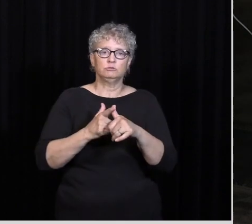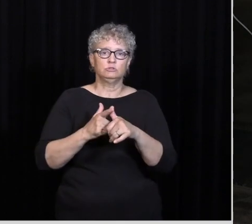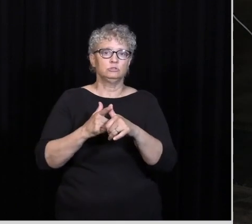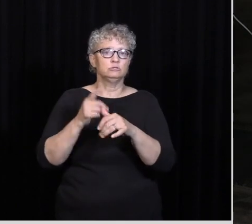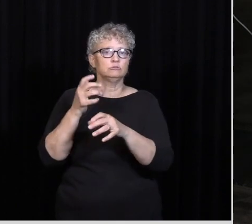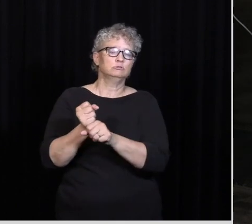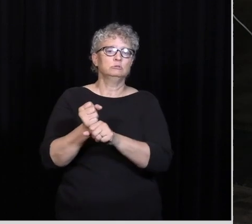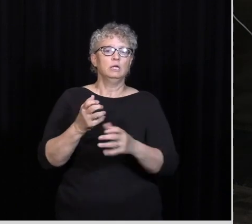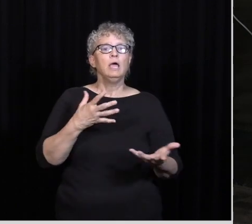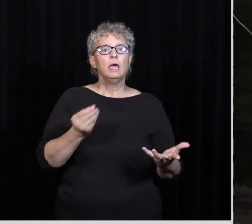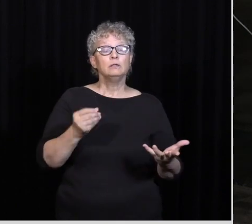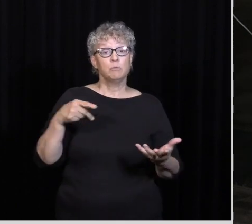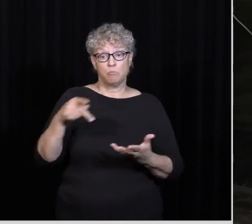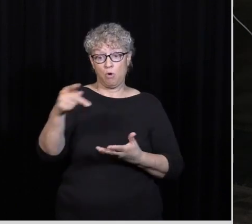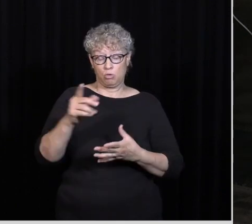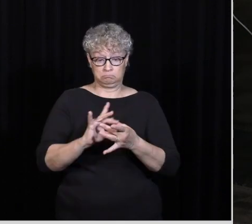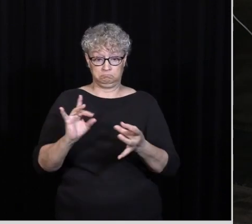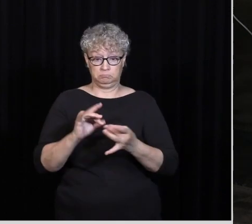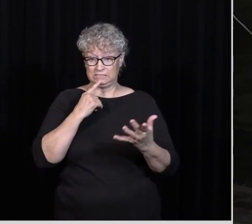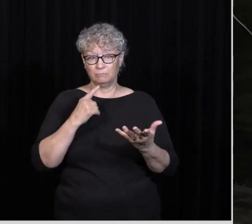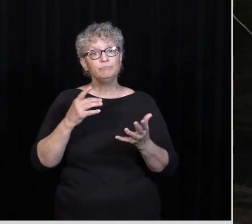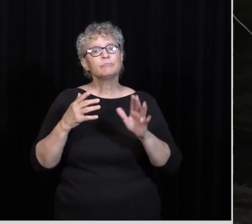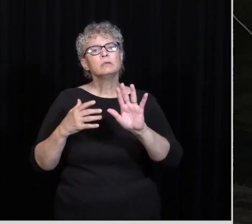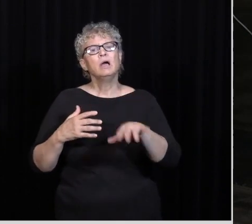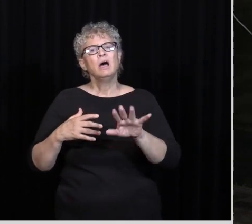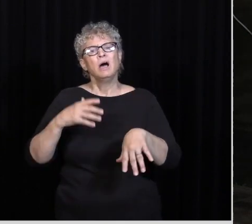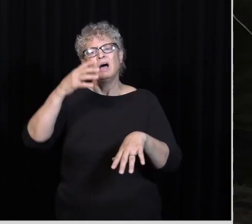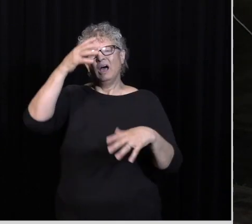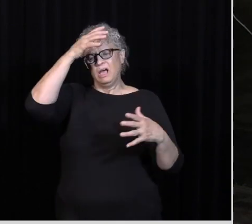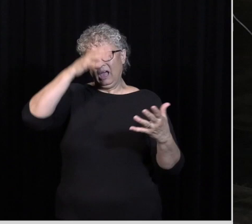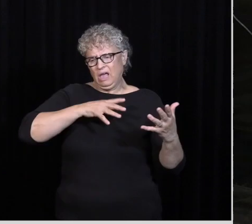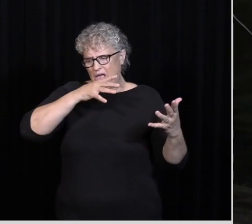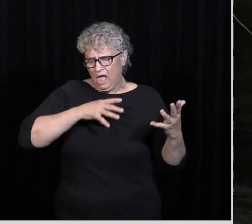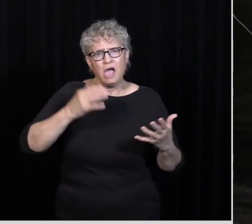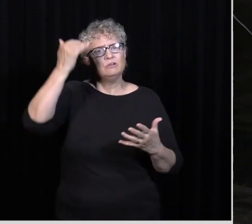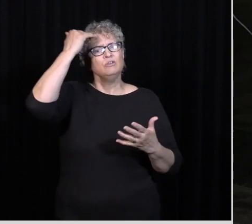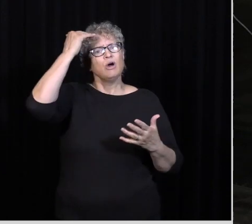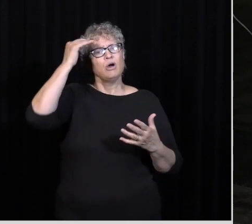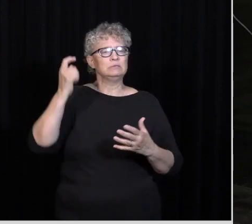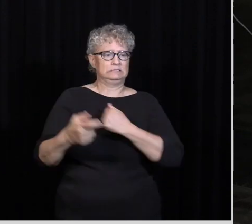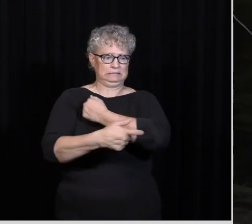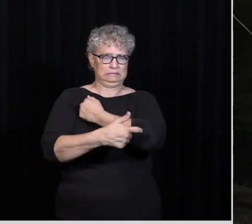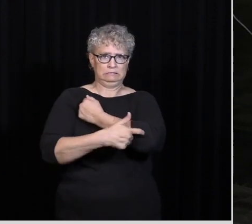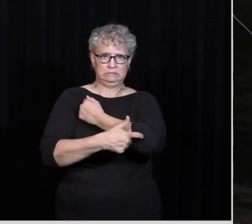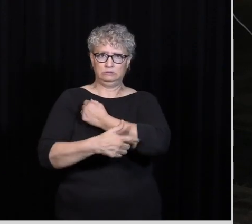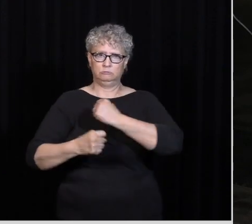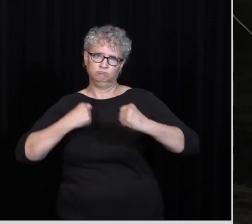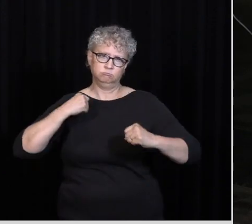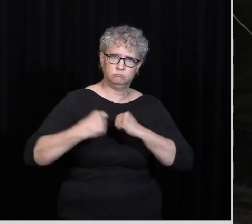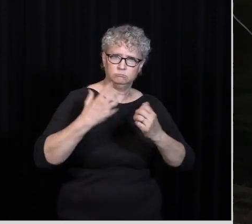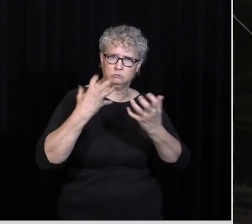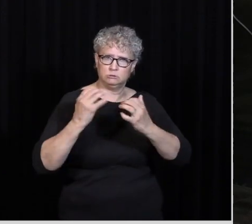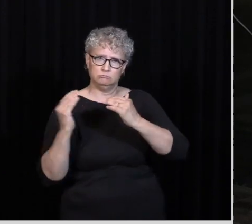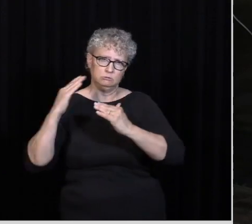Is Paul really talking to us And he's saying Guys, listen I know that you're tempted To try to like Muscle your way to the top Or